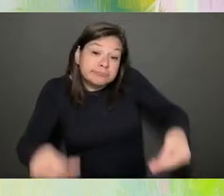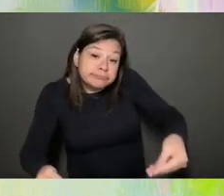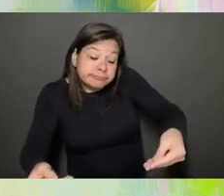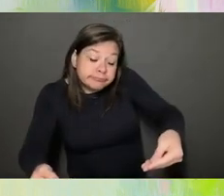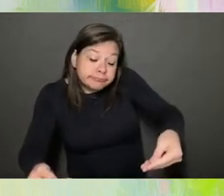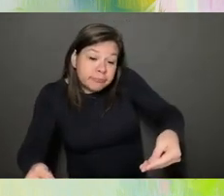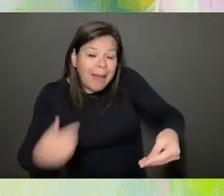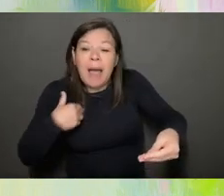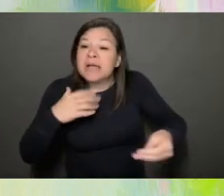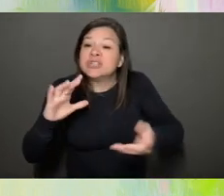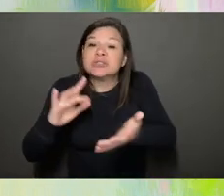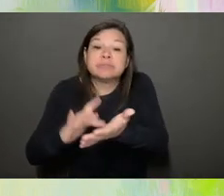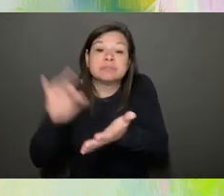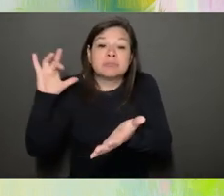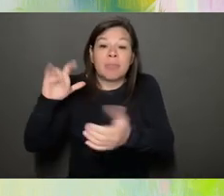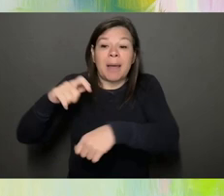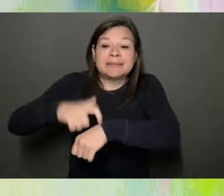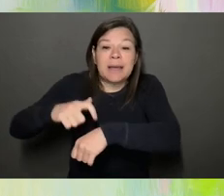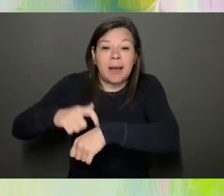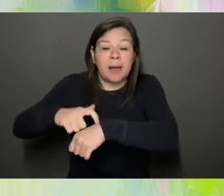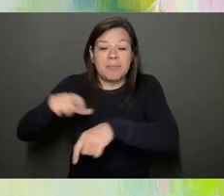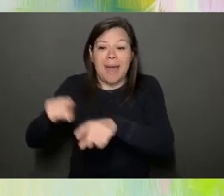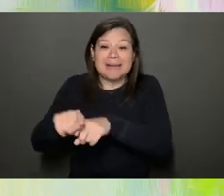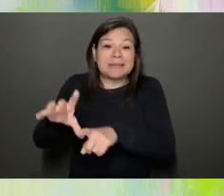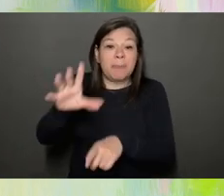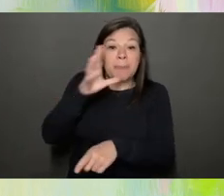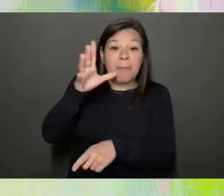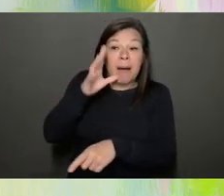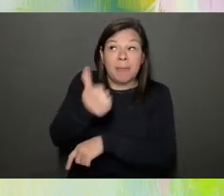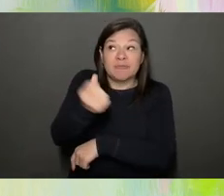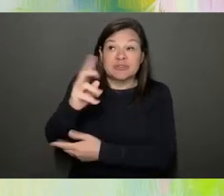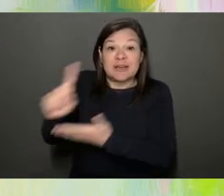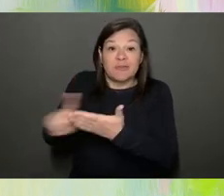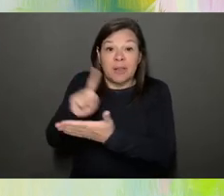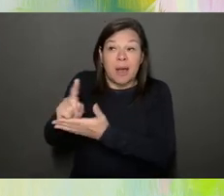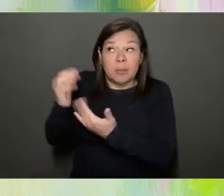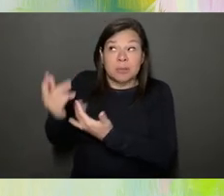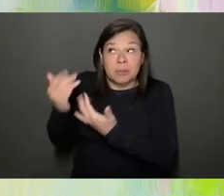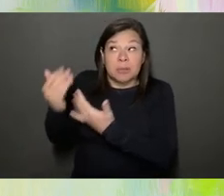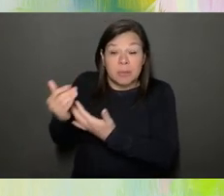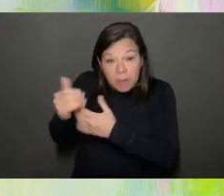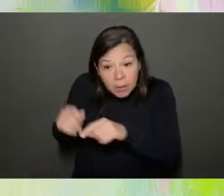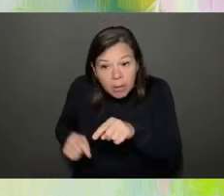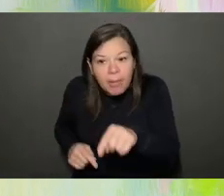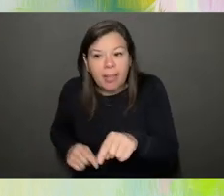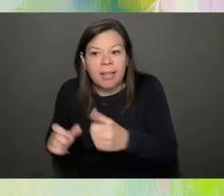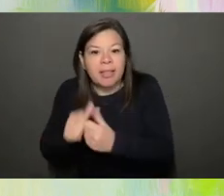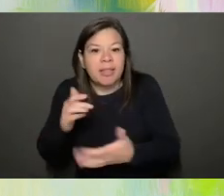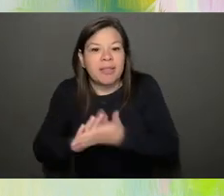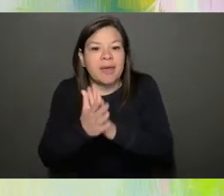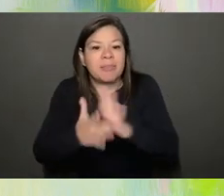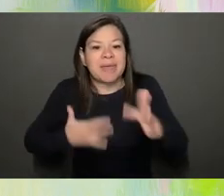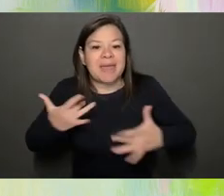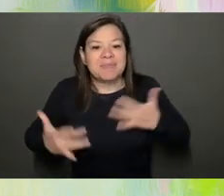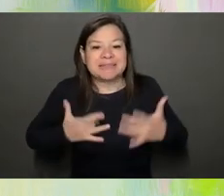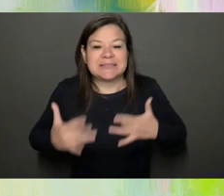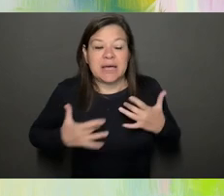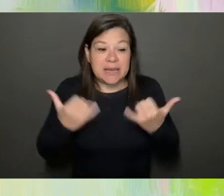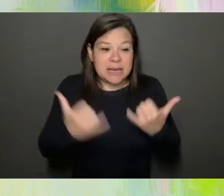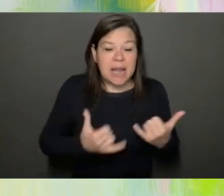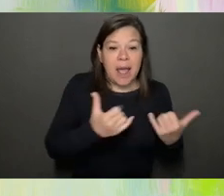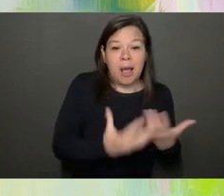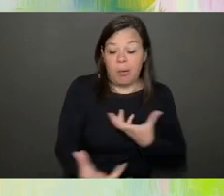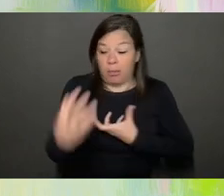opportunity and influence sitting there as a mom for several hours and they got excited. And then they actually use the picture activity in a different